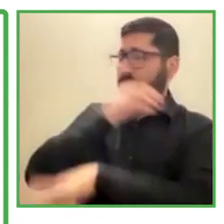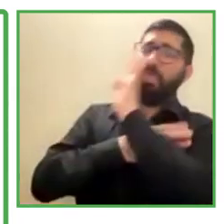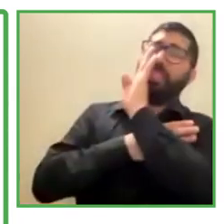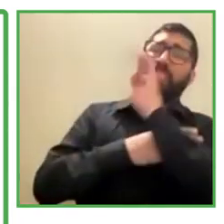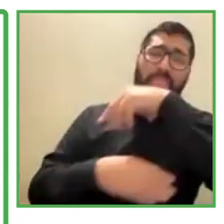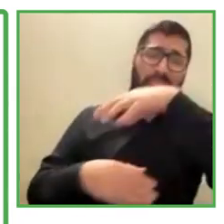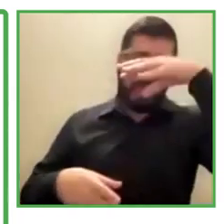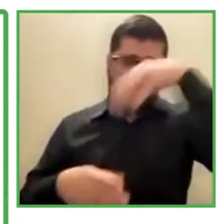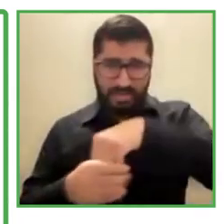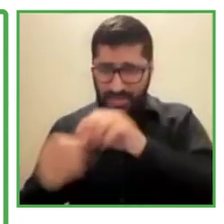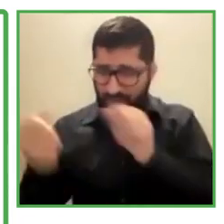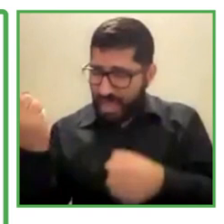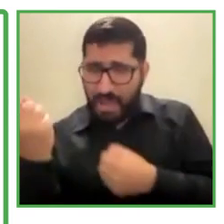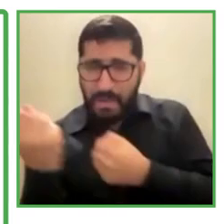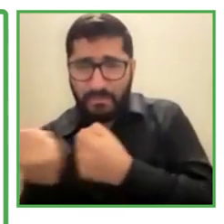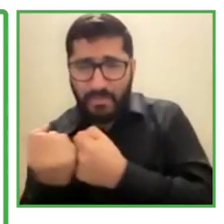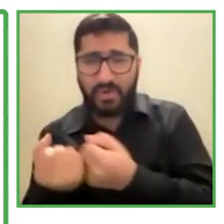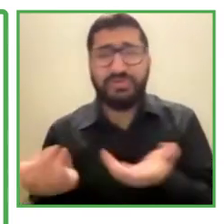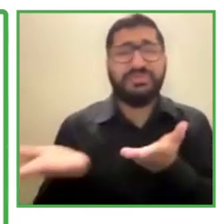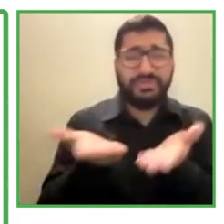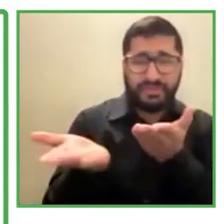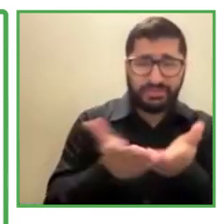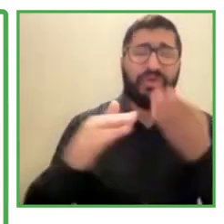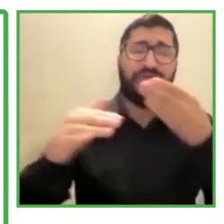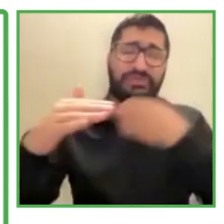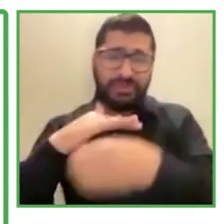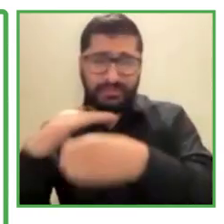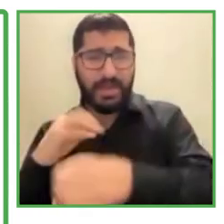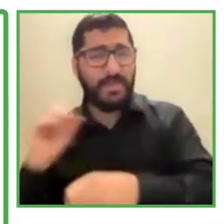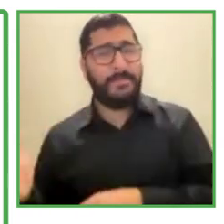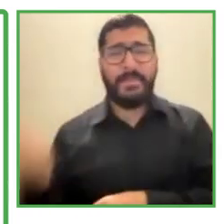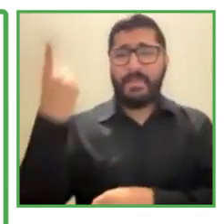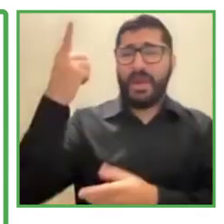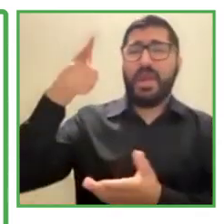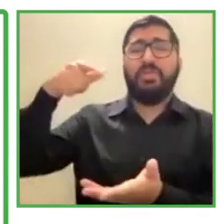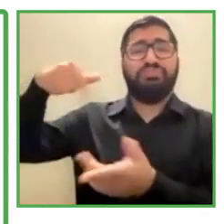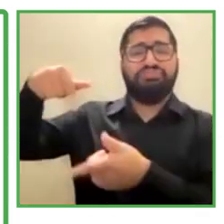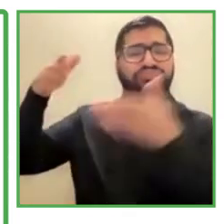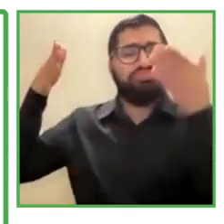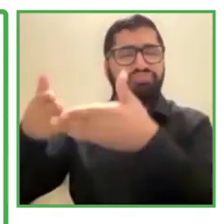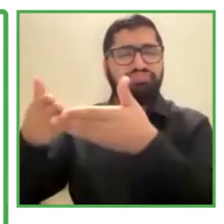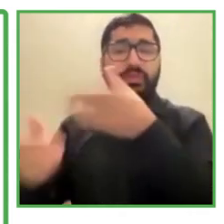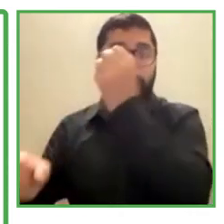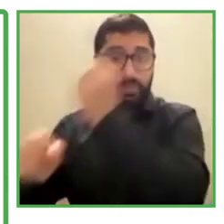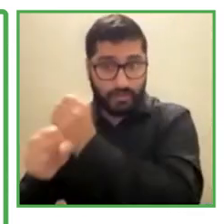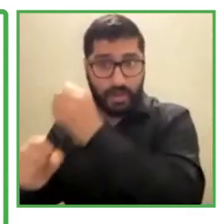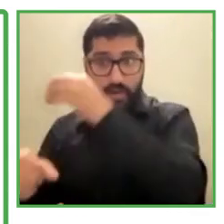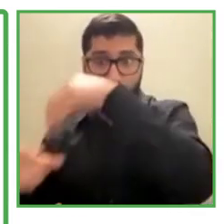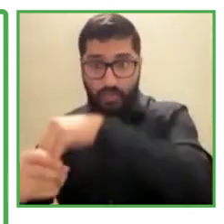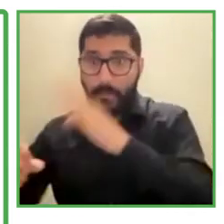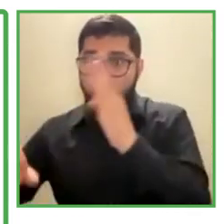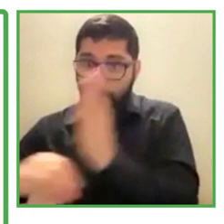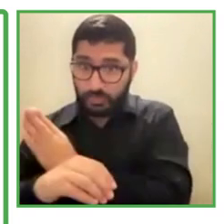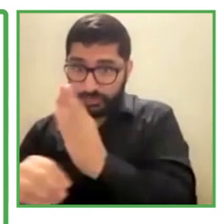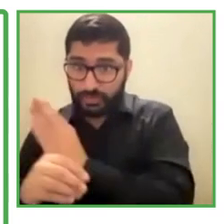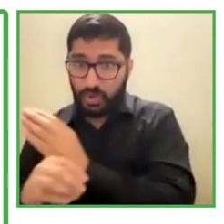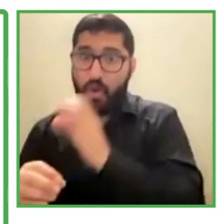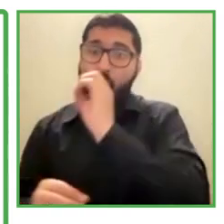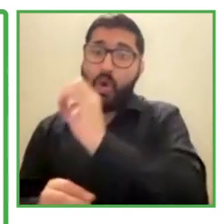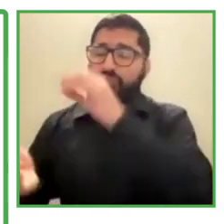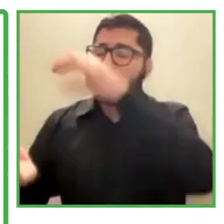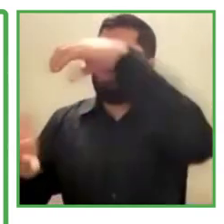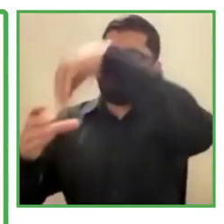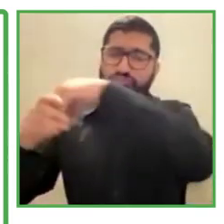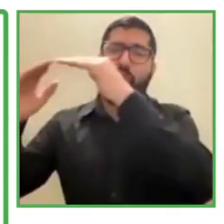when any workplace or business works with us, normally, because of the quota for recruitment, a lot of companies need to abide